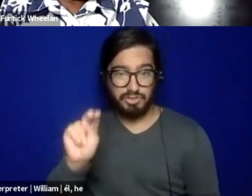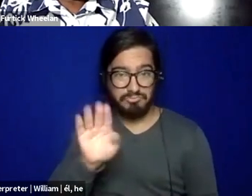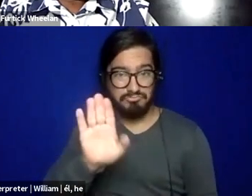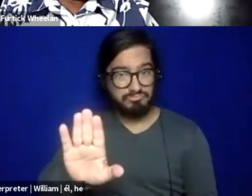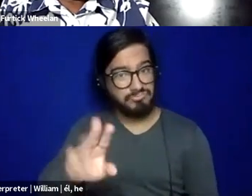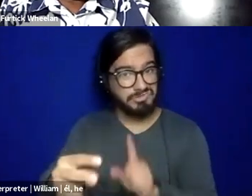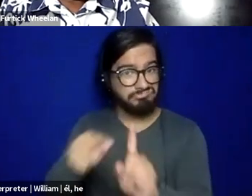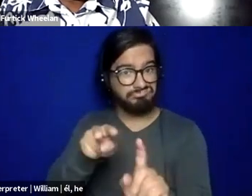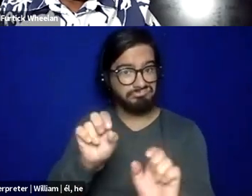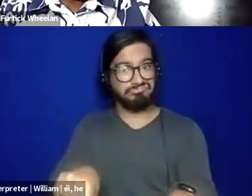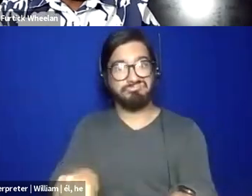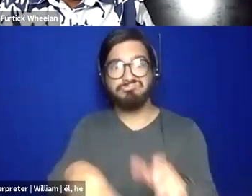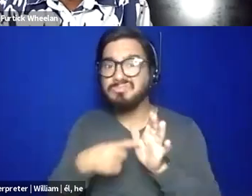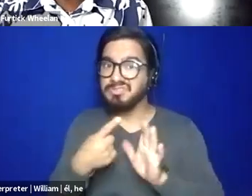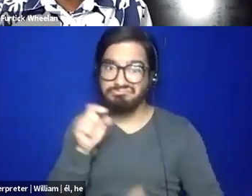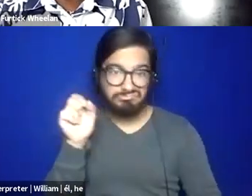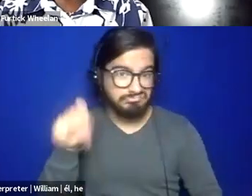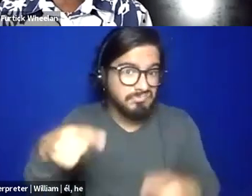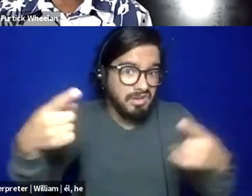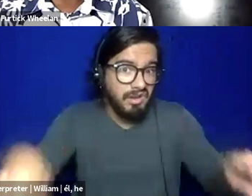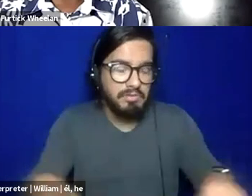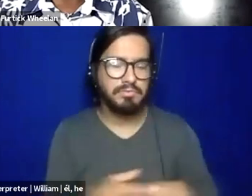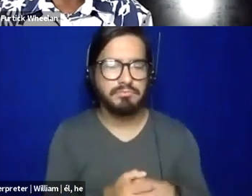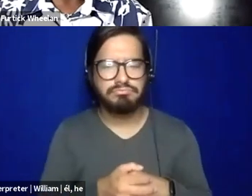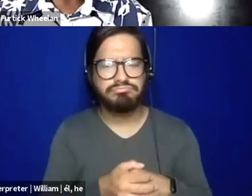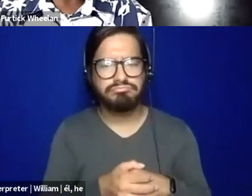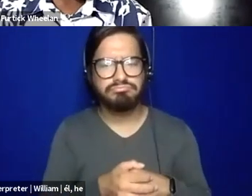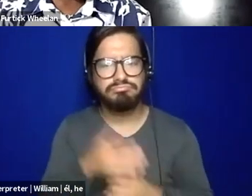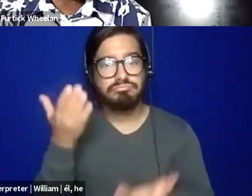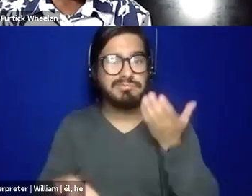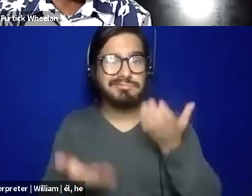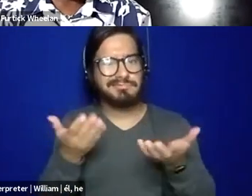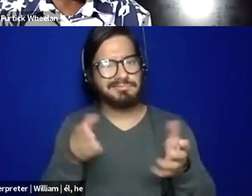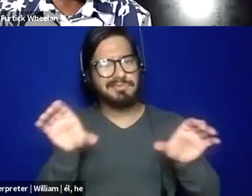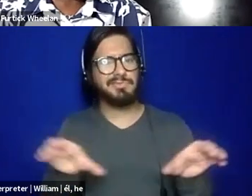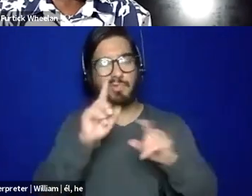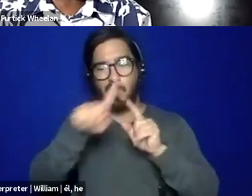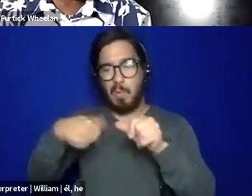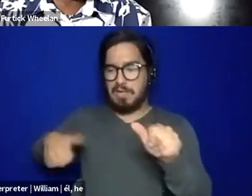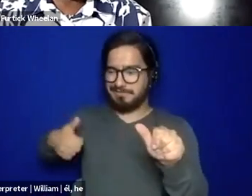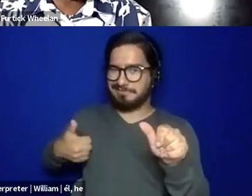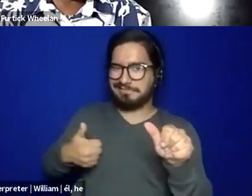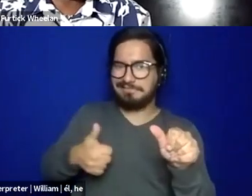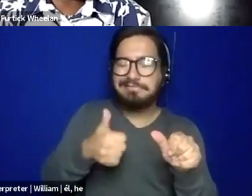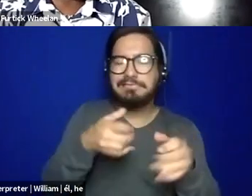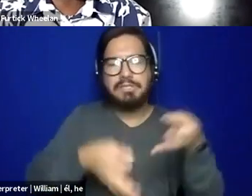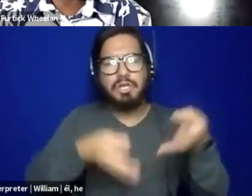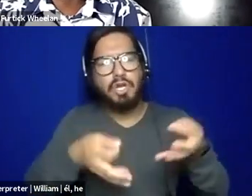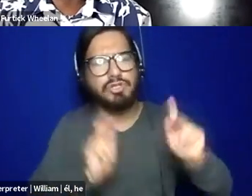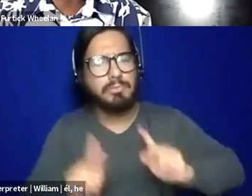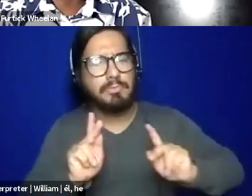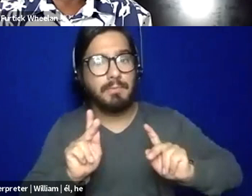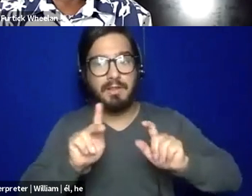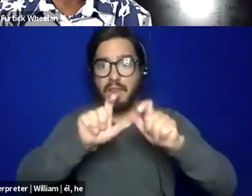it is, um, they definitely do it when they're prosecuting people, they make this big hell of blue in media and,